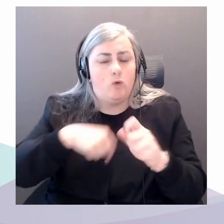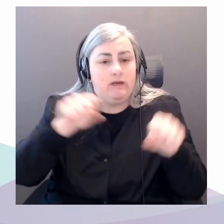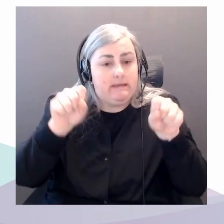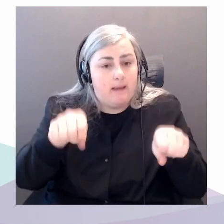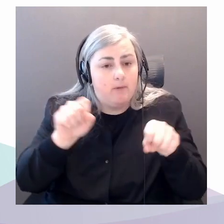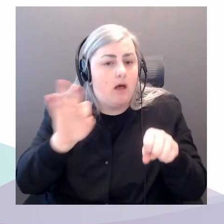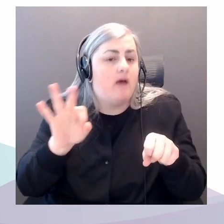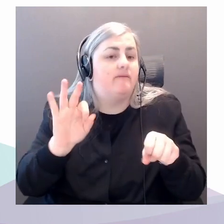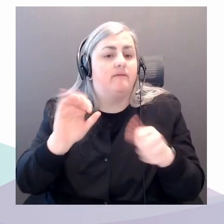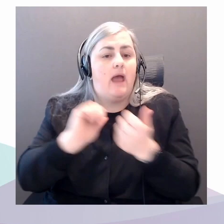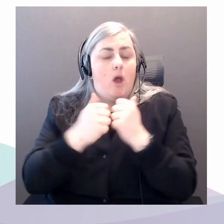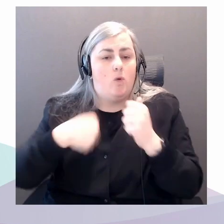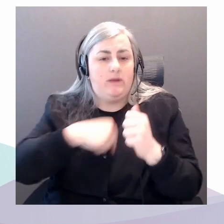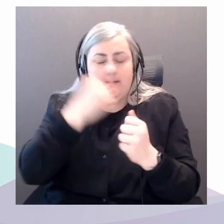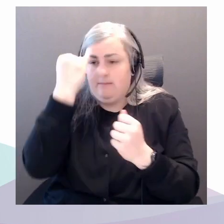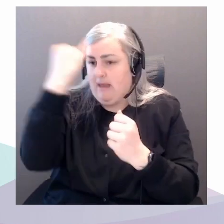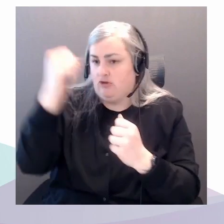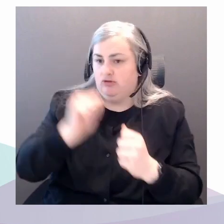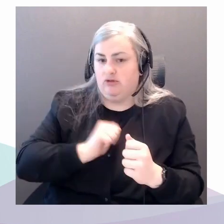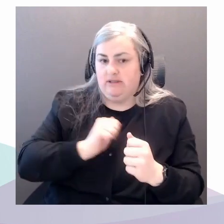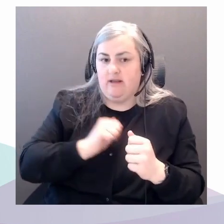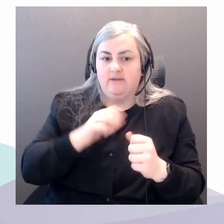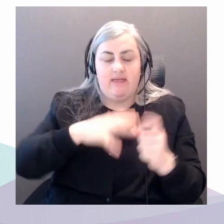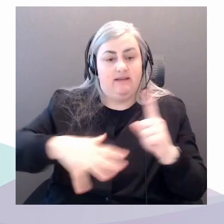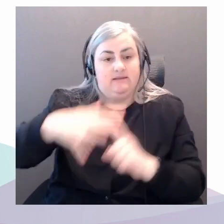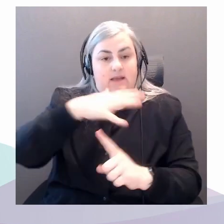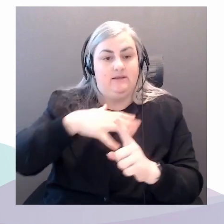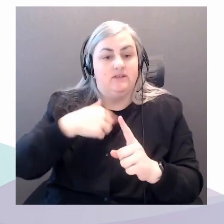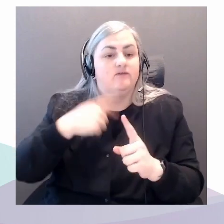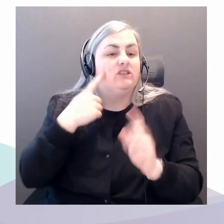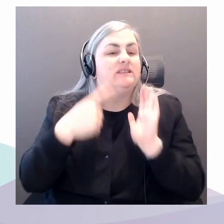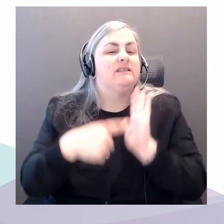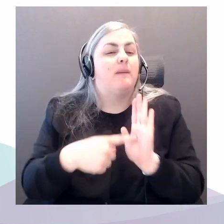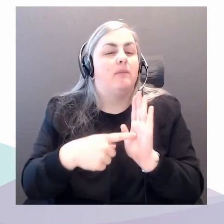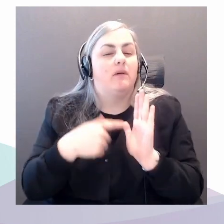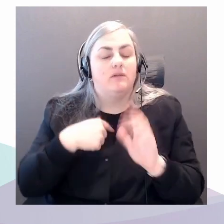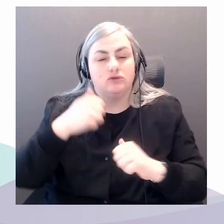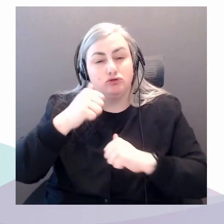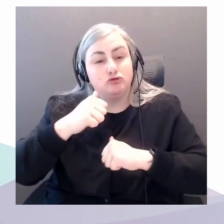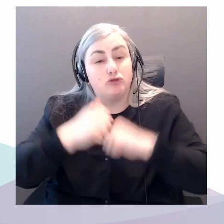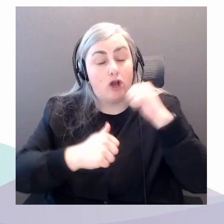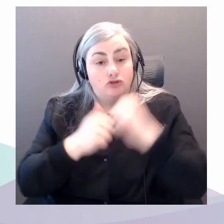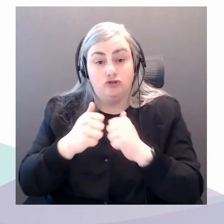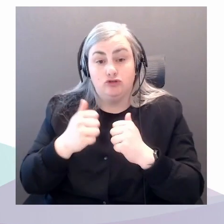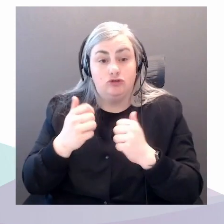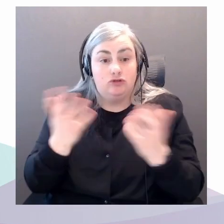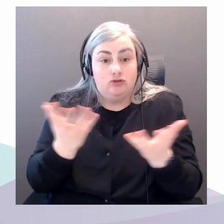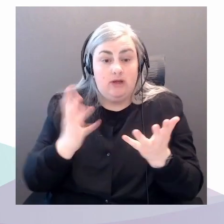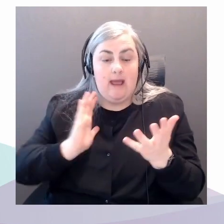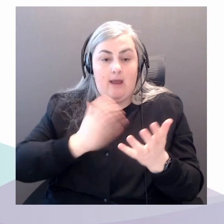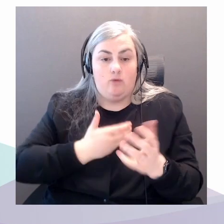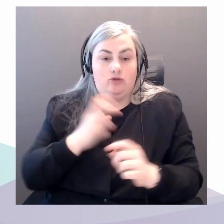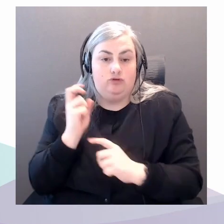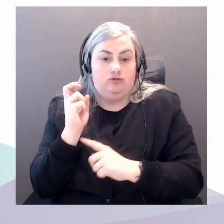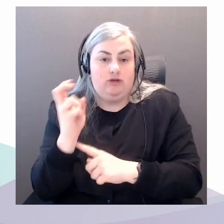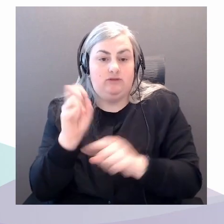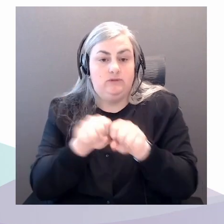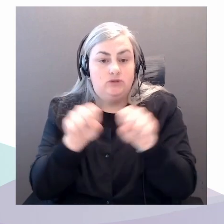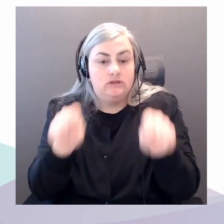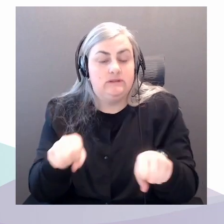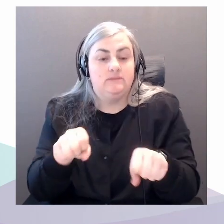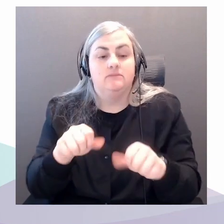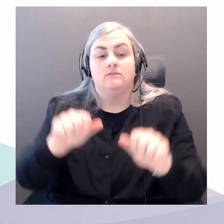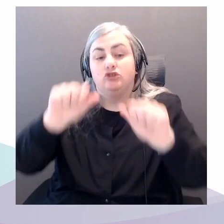Just for instance, the structure of our transportation systems, the shape and design of our cities,